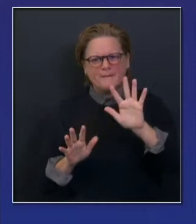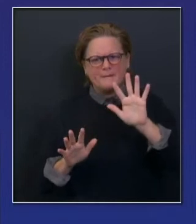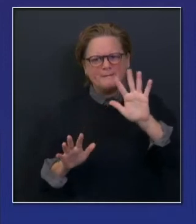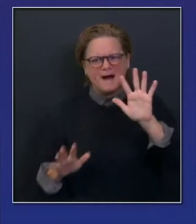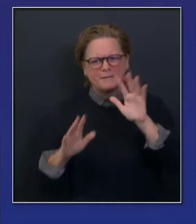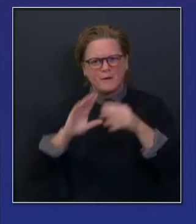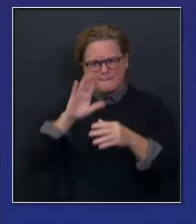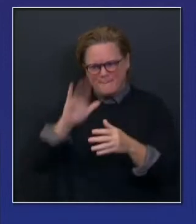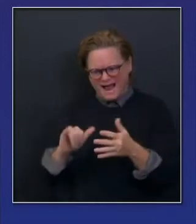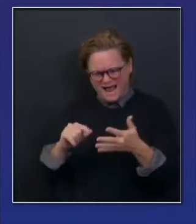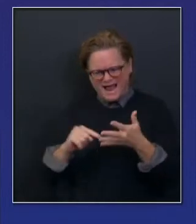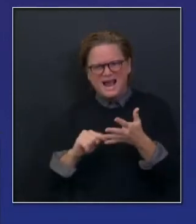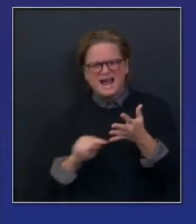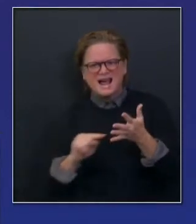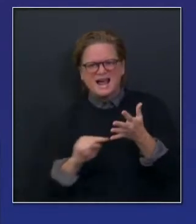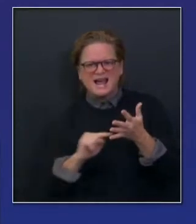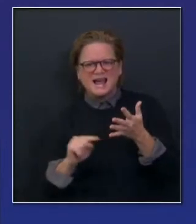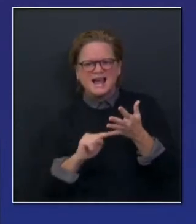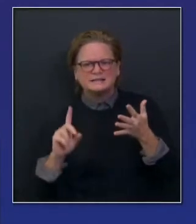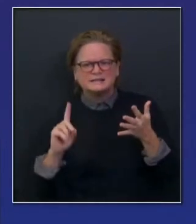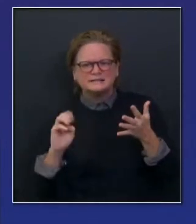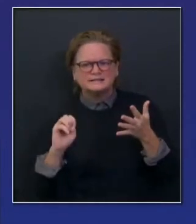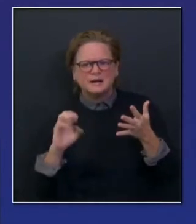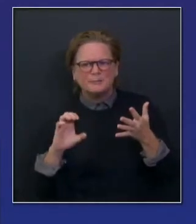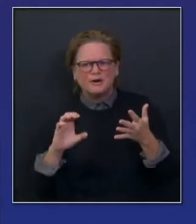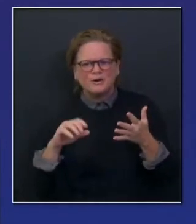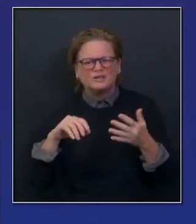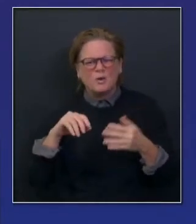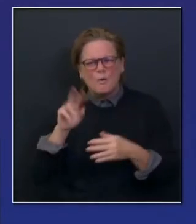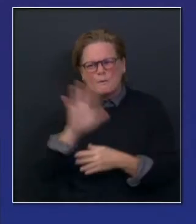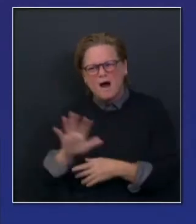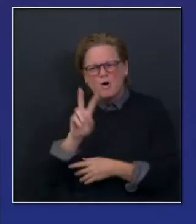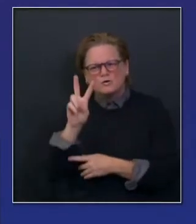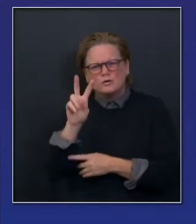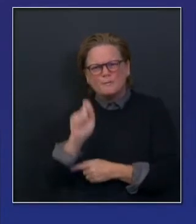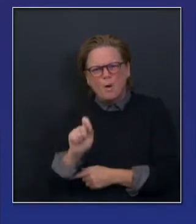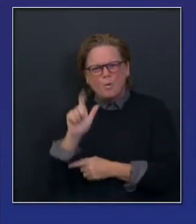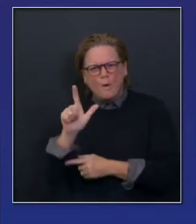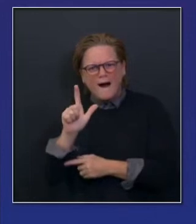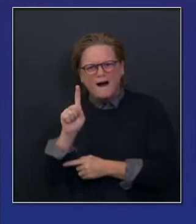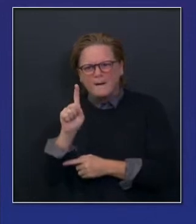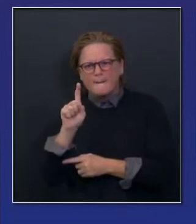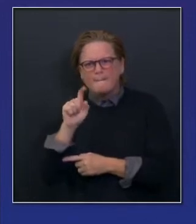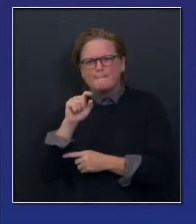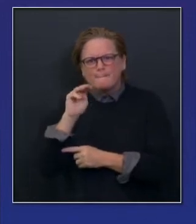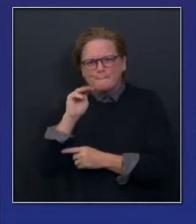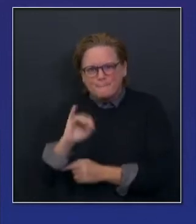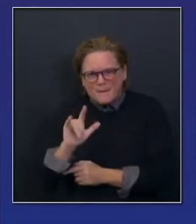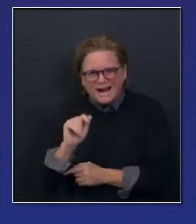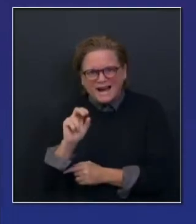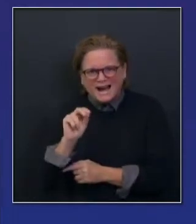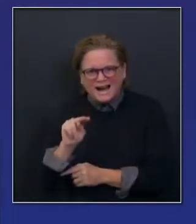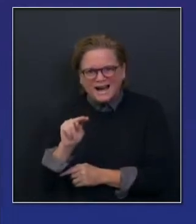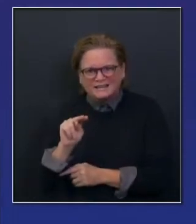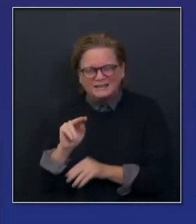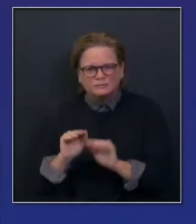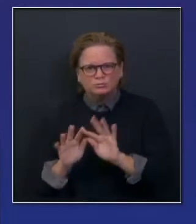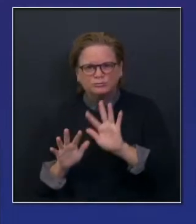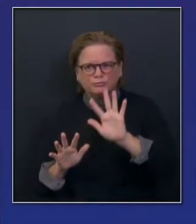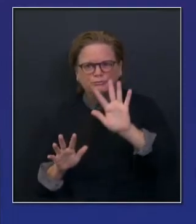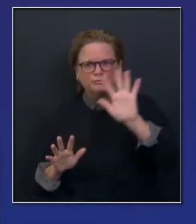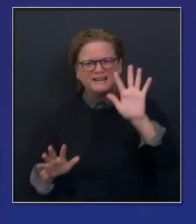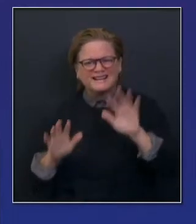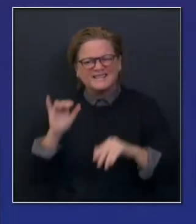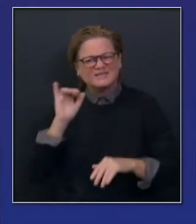month, of a little over 2.1 million. So that's an update specifically on where we are